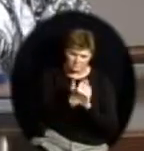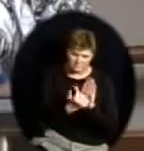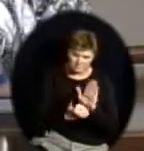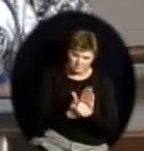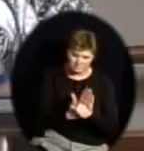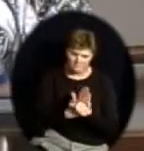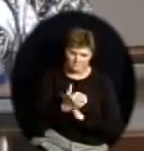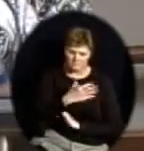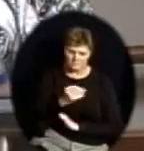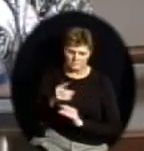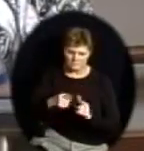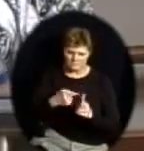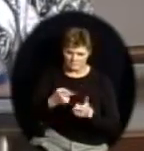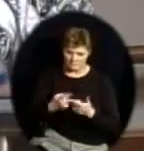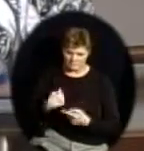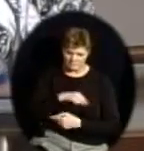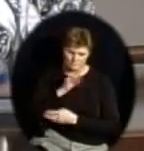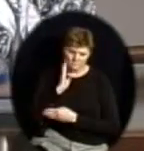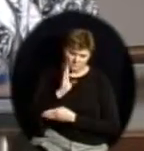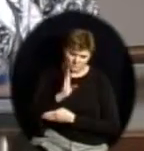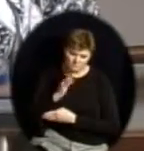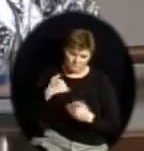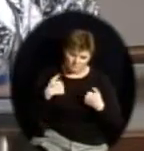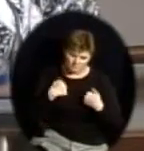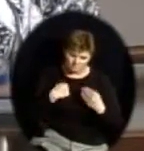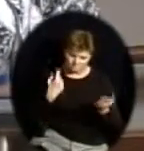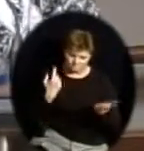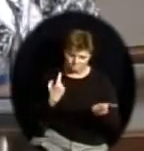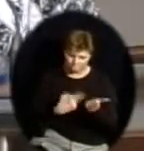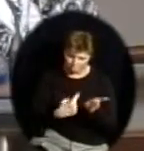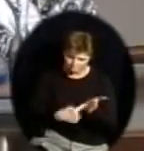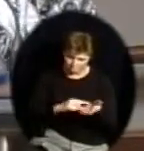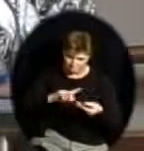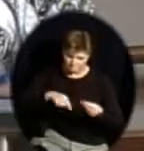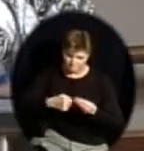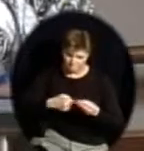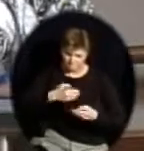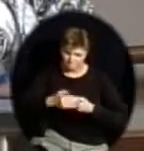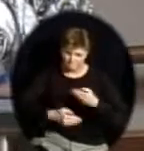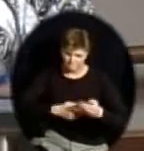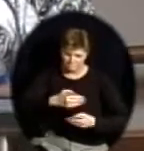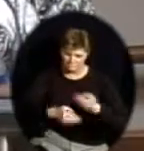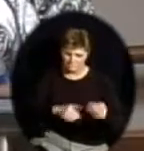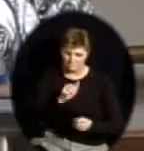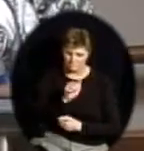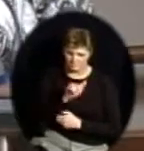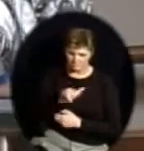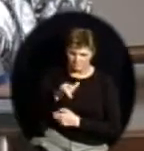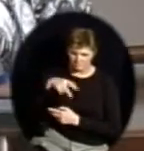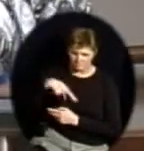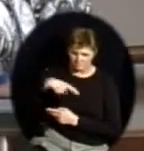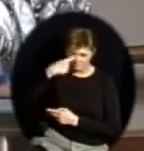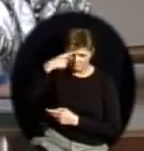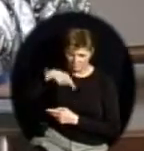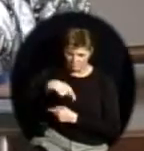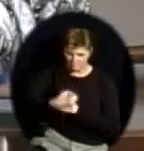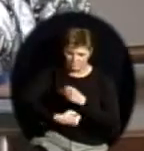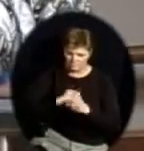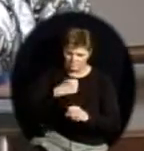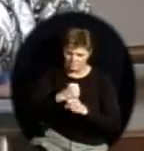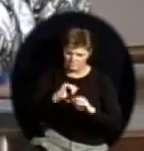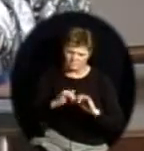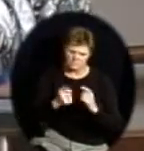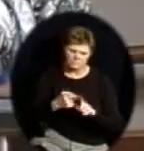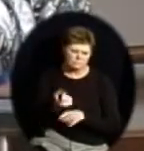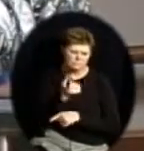Adequate Yearly Progress, AYP. That's a foundation as we're moving forward for this year and understanding that whole